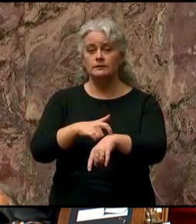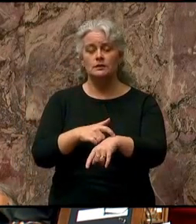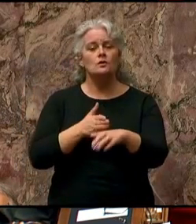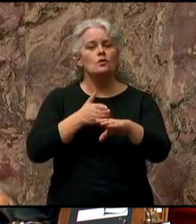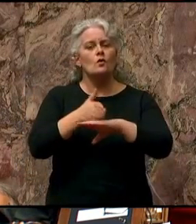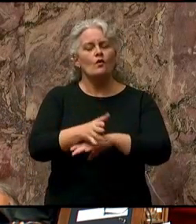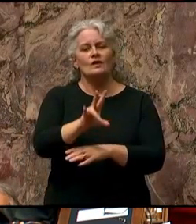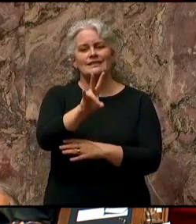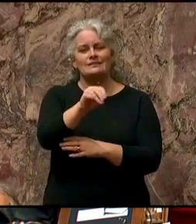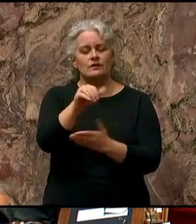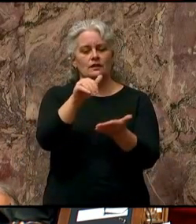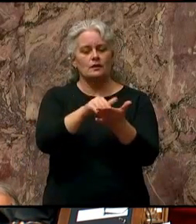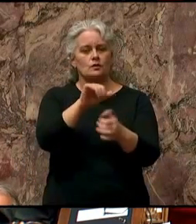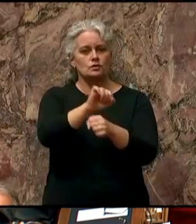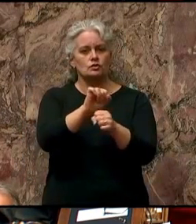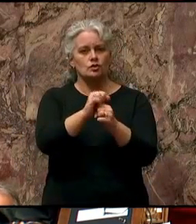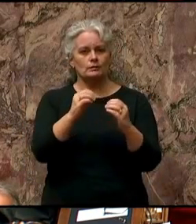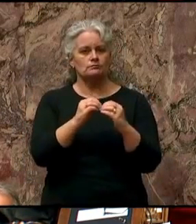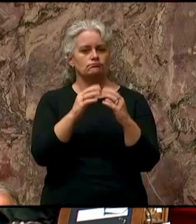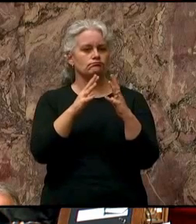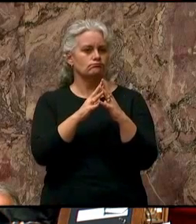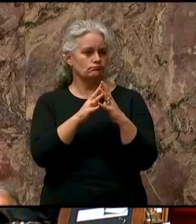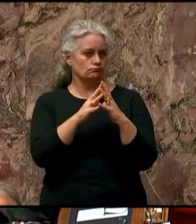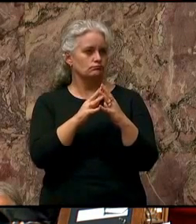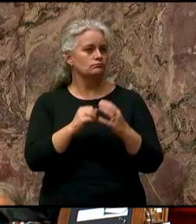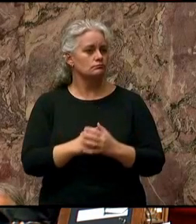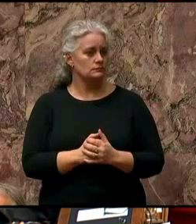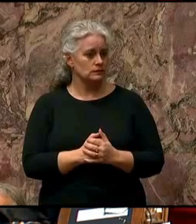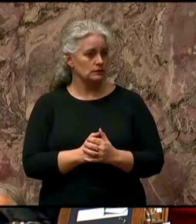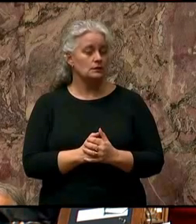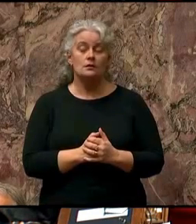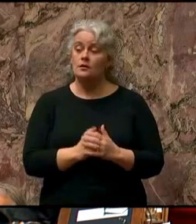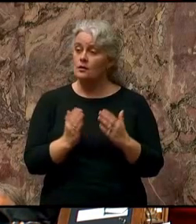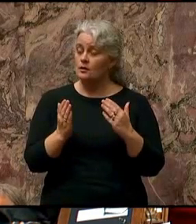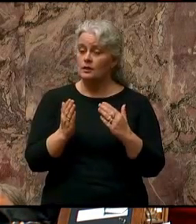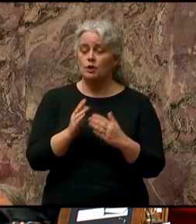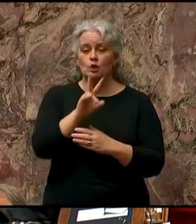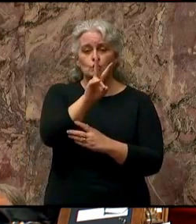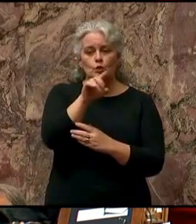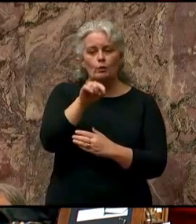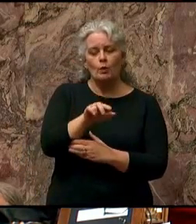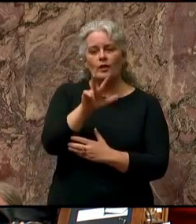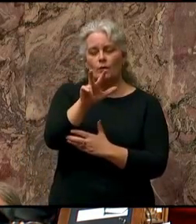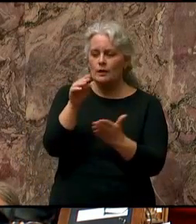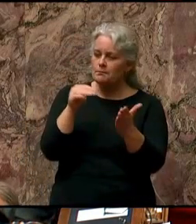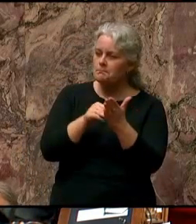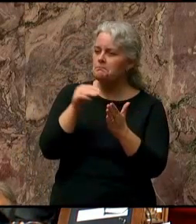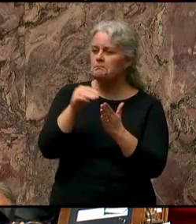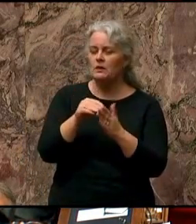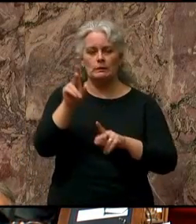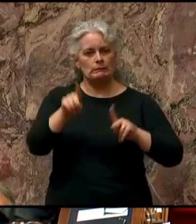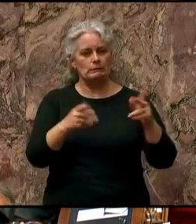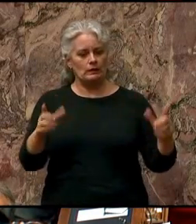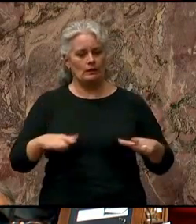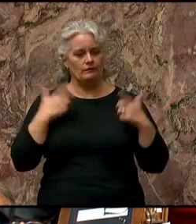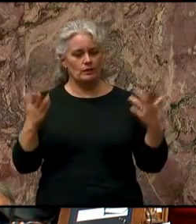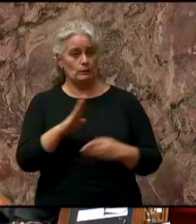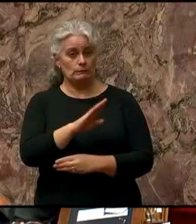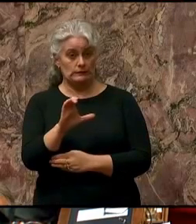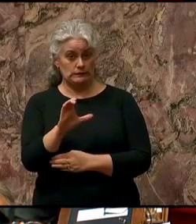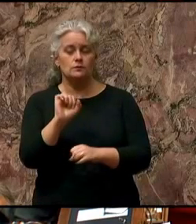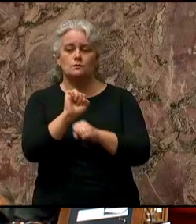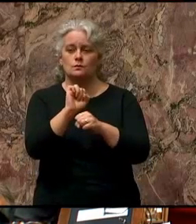70,000 jobs have been created. A near record 2.3 million British Columbians are working.